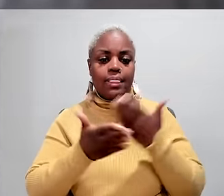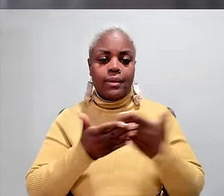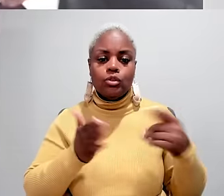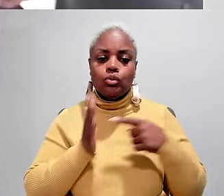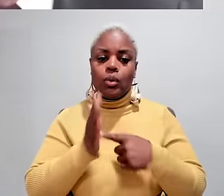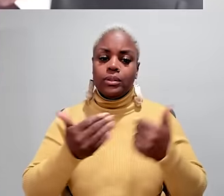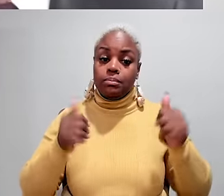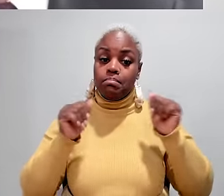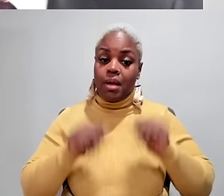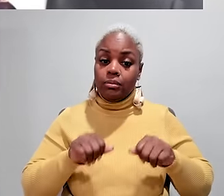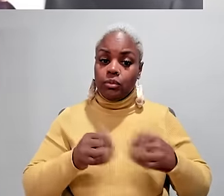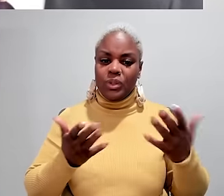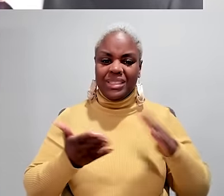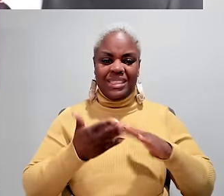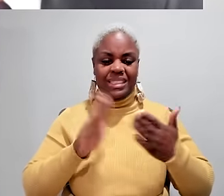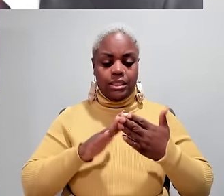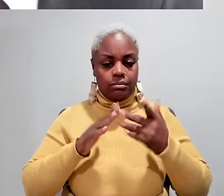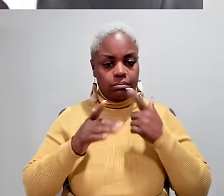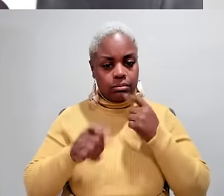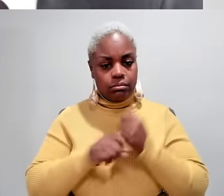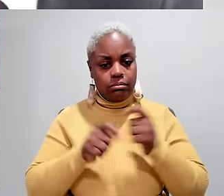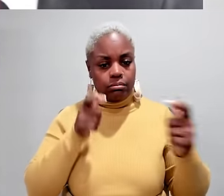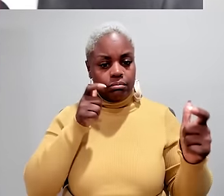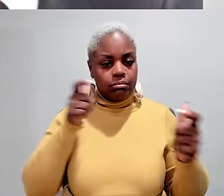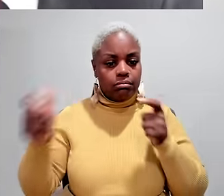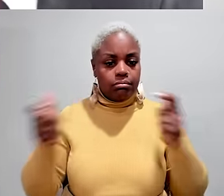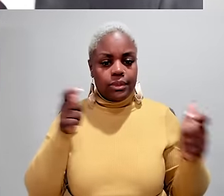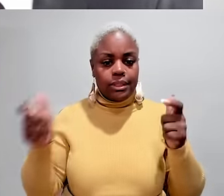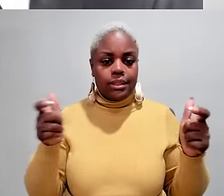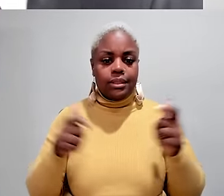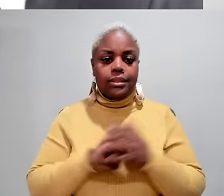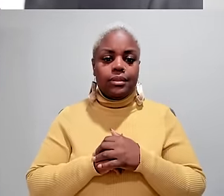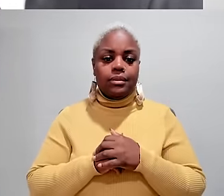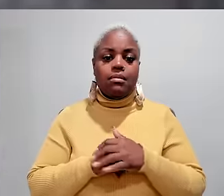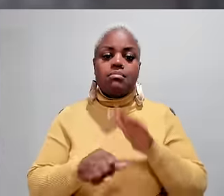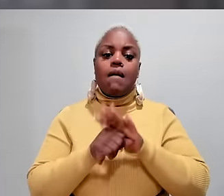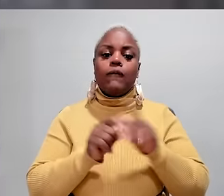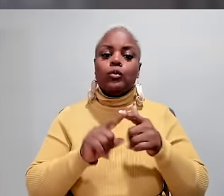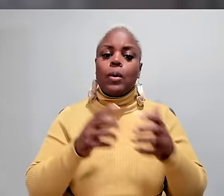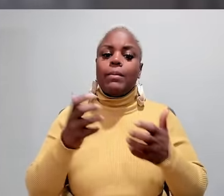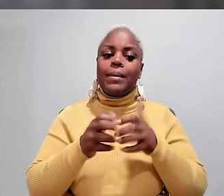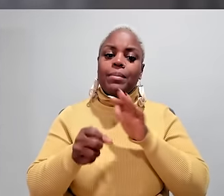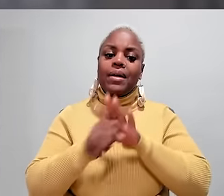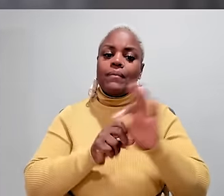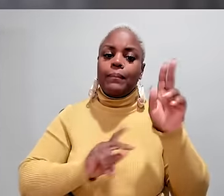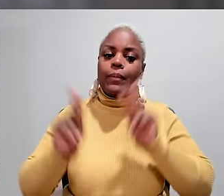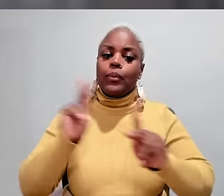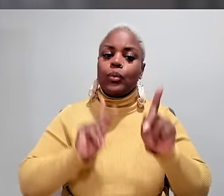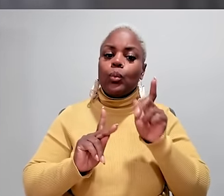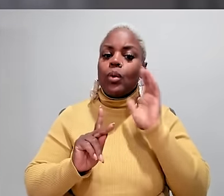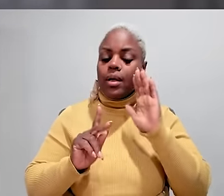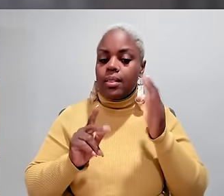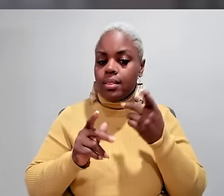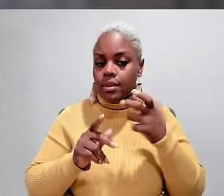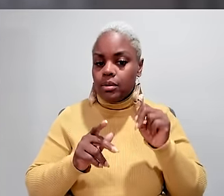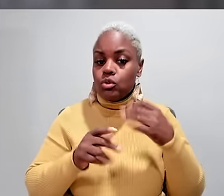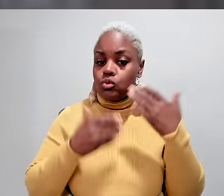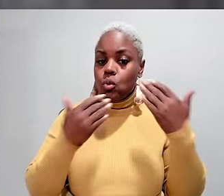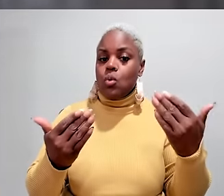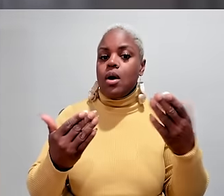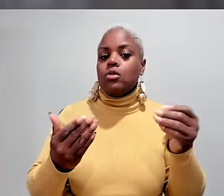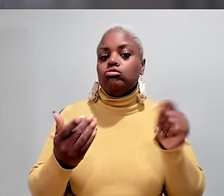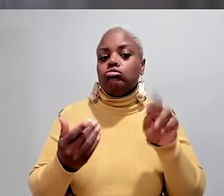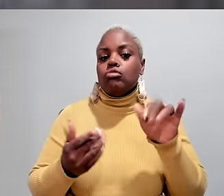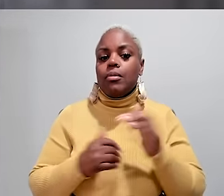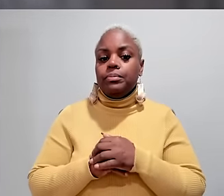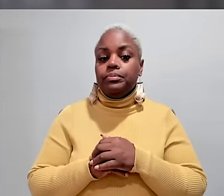things about Dan is, he shows what's possible, and then the city is big enough to accommodate plenty